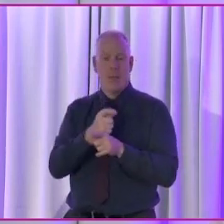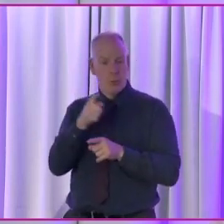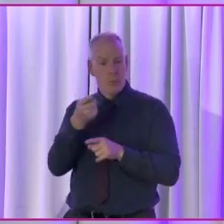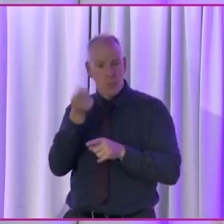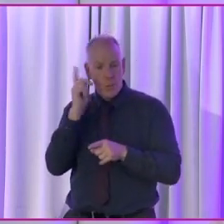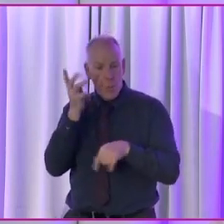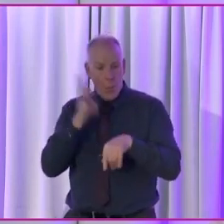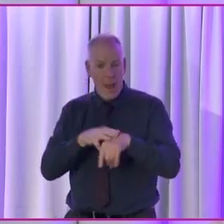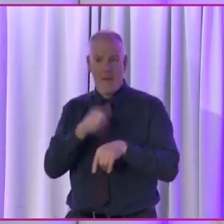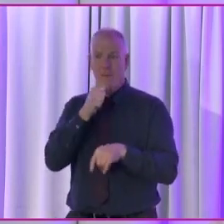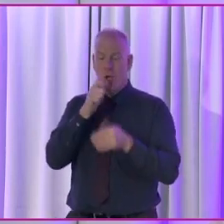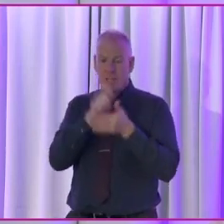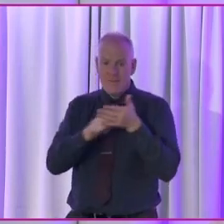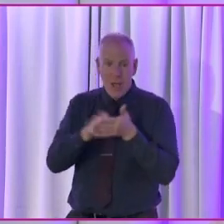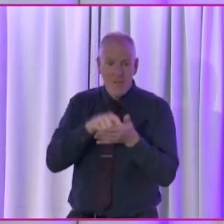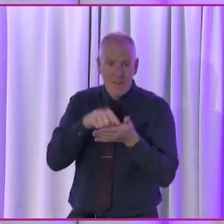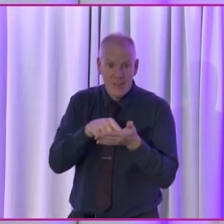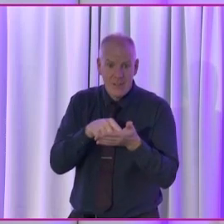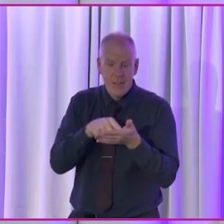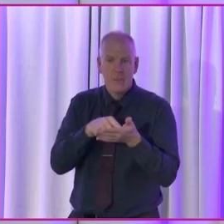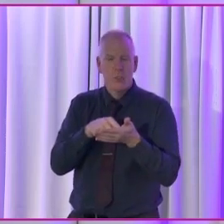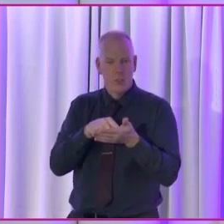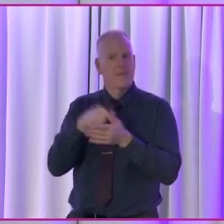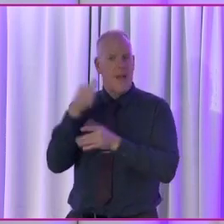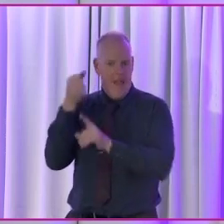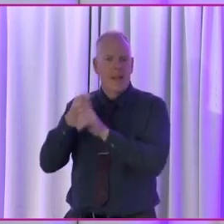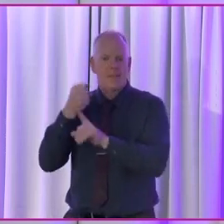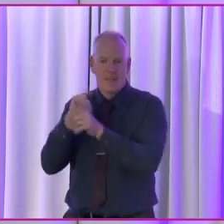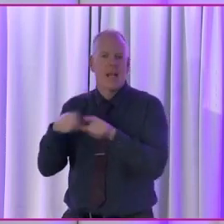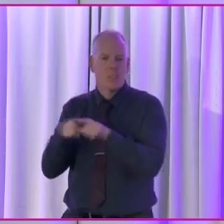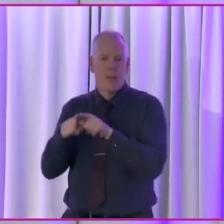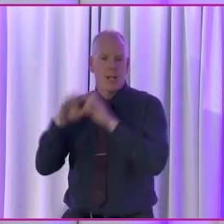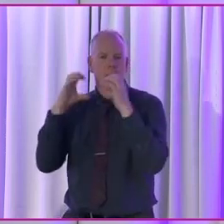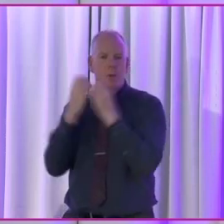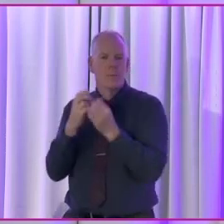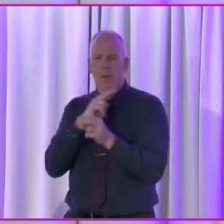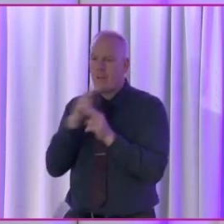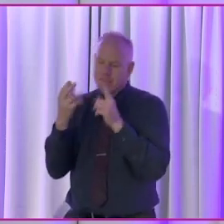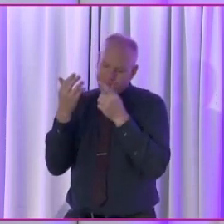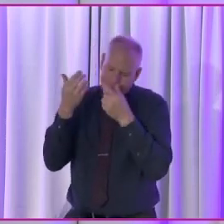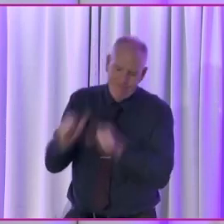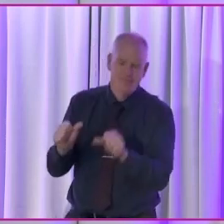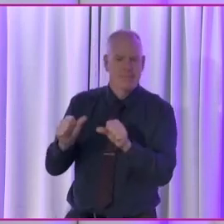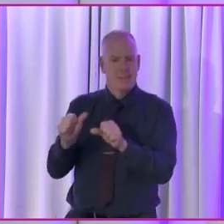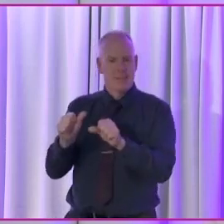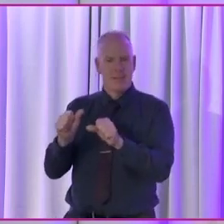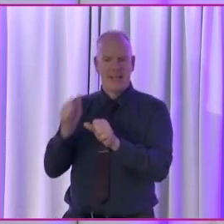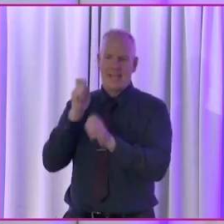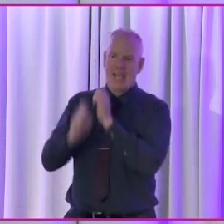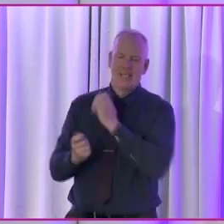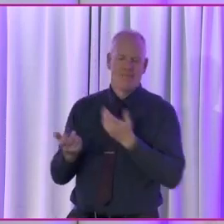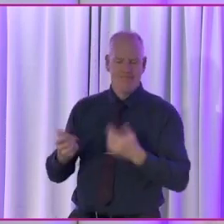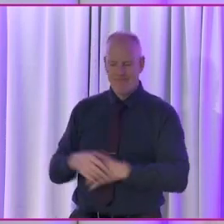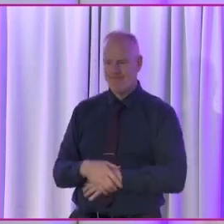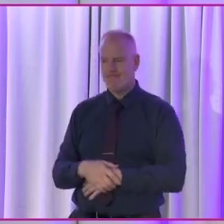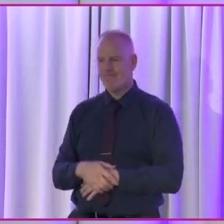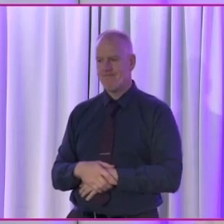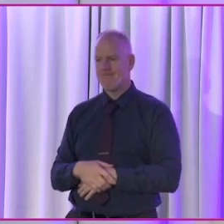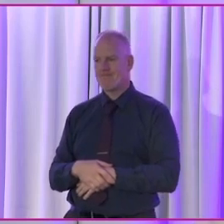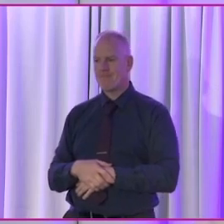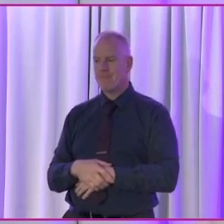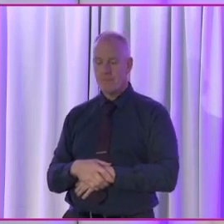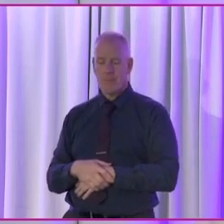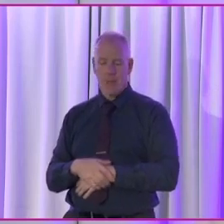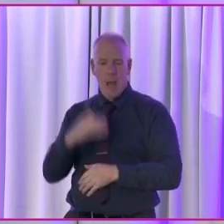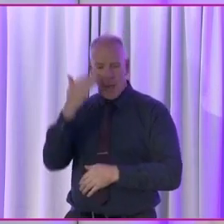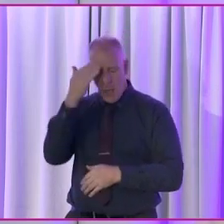well in First Preferences, but she's an excellent community activist as well. But unfortunately, just didn't get in at the end, didn't get the transfers to get in. So, and I know